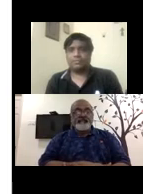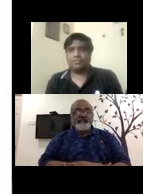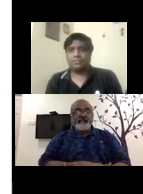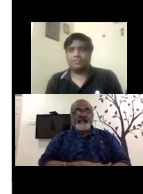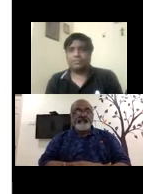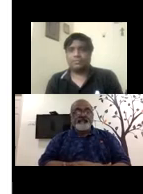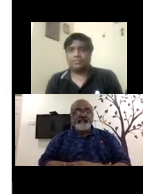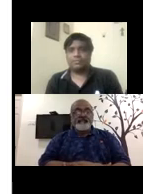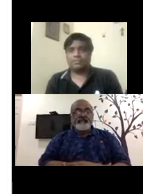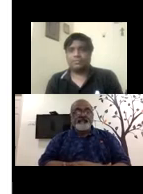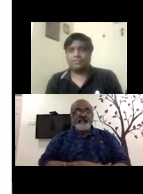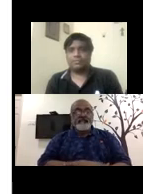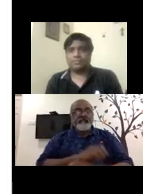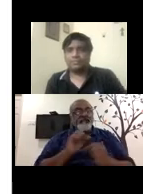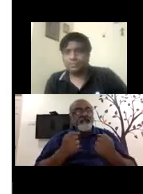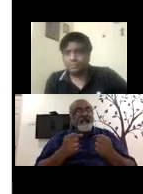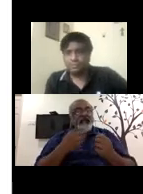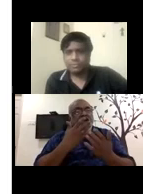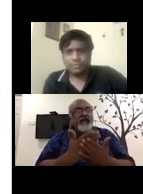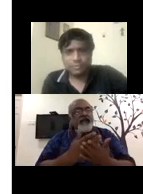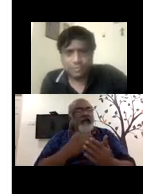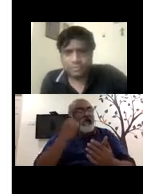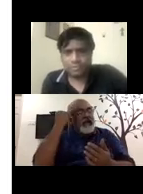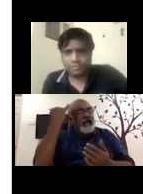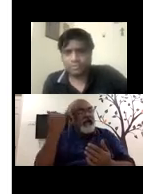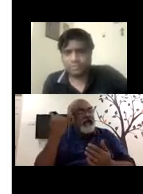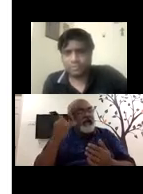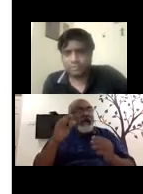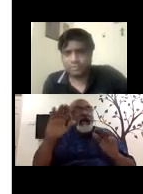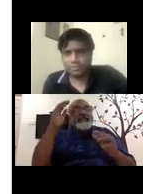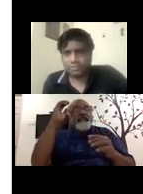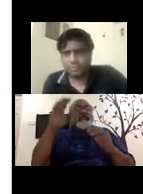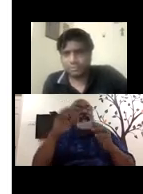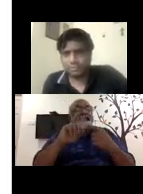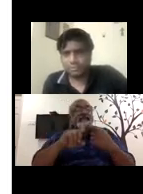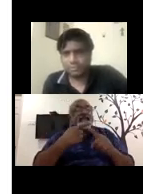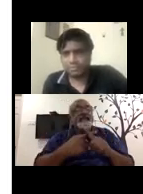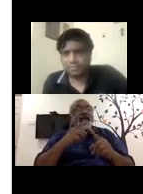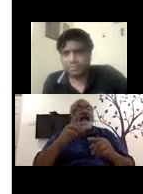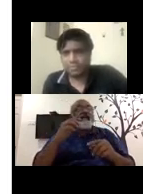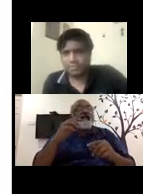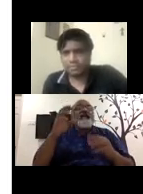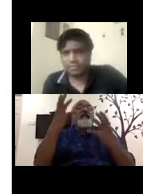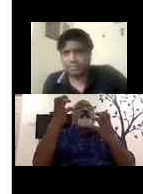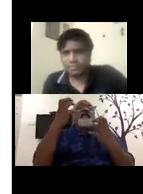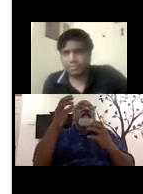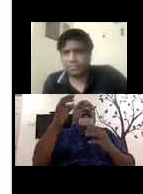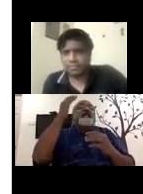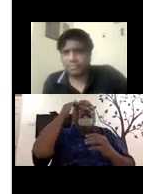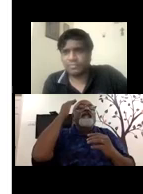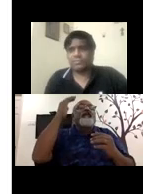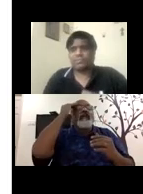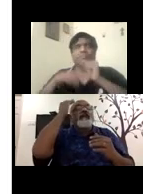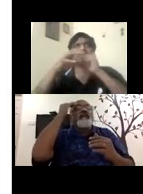So can you elaborate on this idea of expectation, uh, of a white collar job and